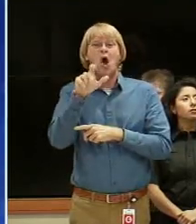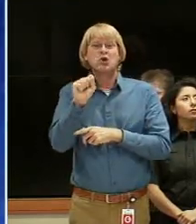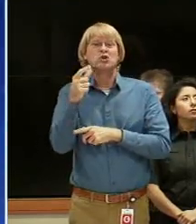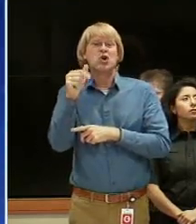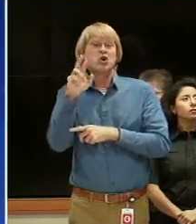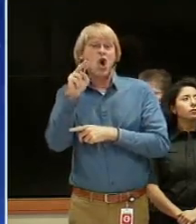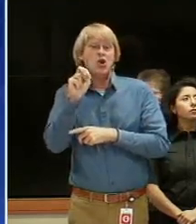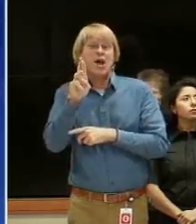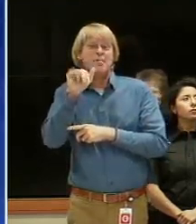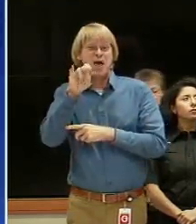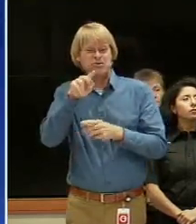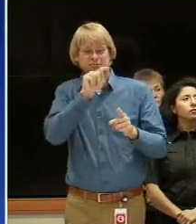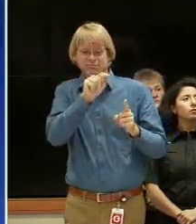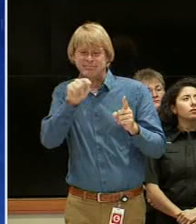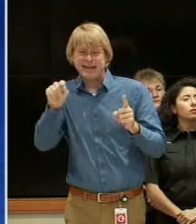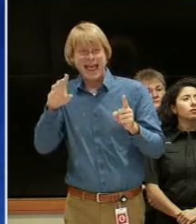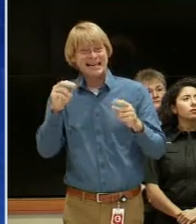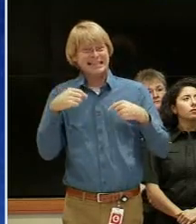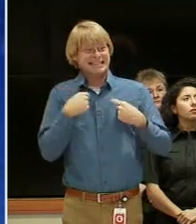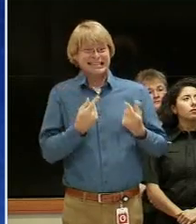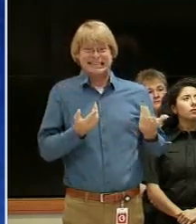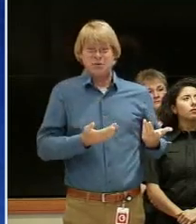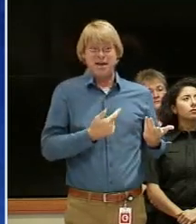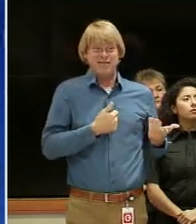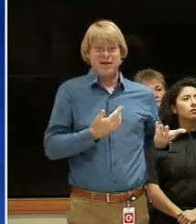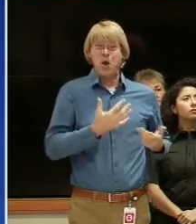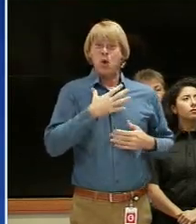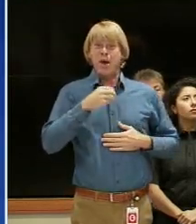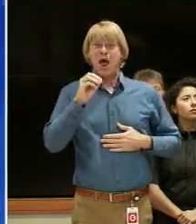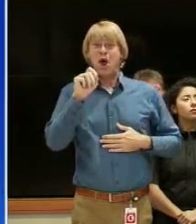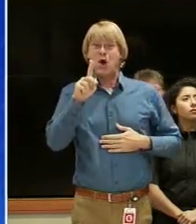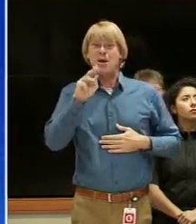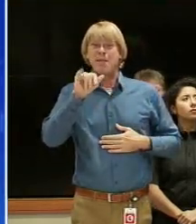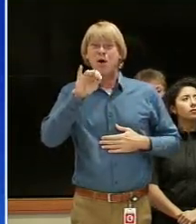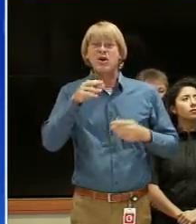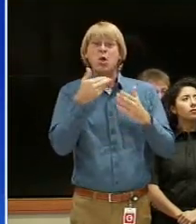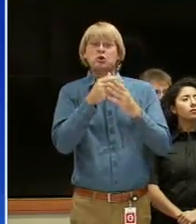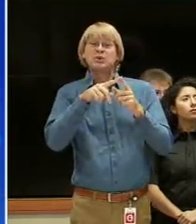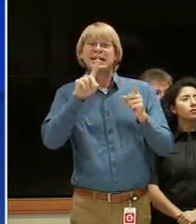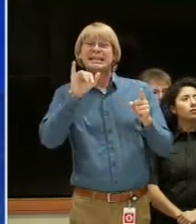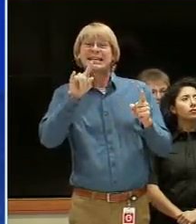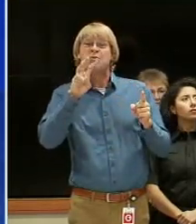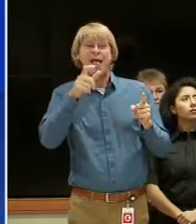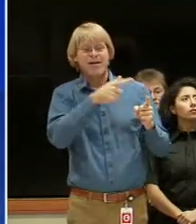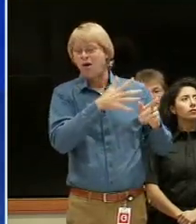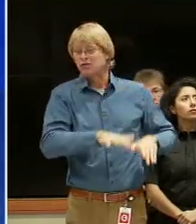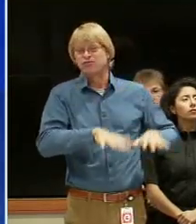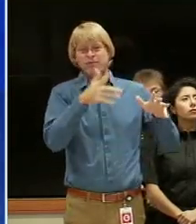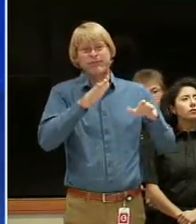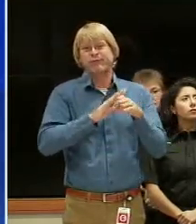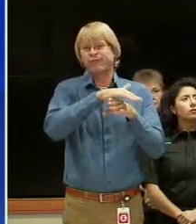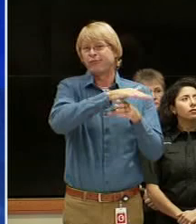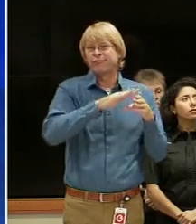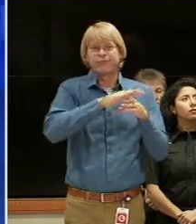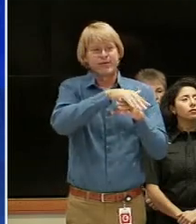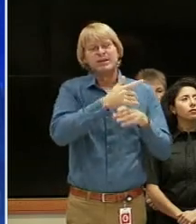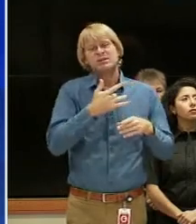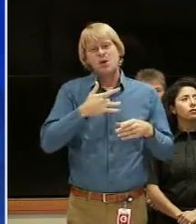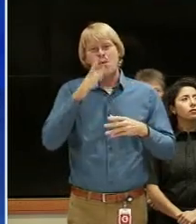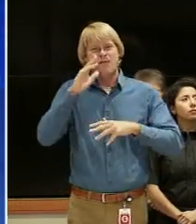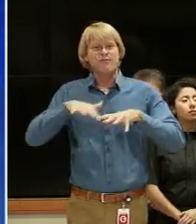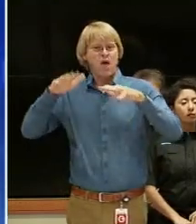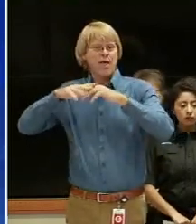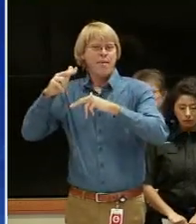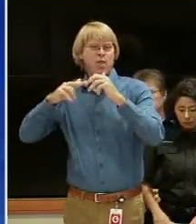garners by you and just since we've been up here now little white oak by you at Tidwell structure flooding it is going over its bank structure flooding is likely